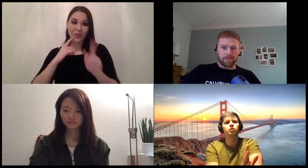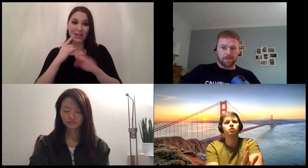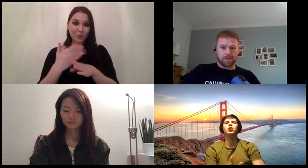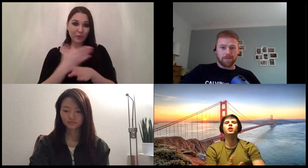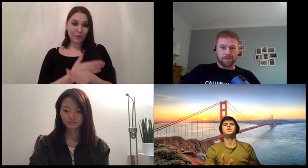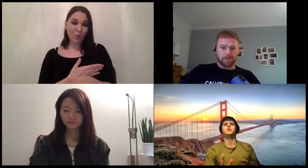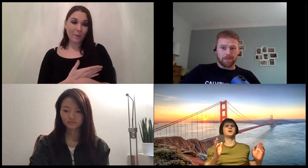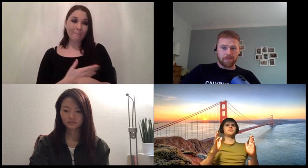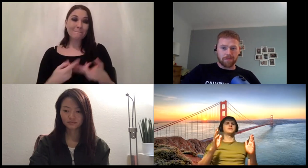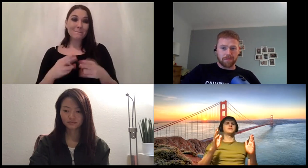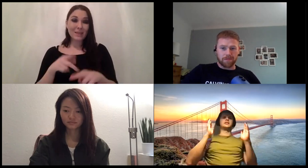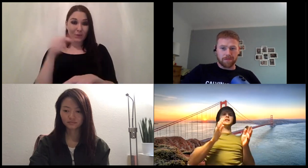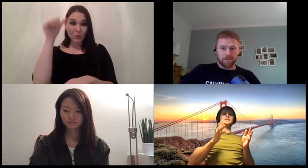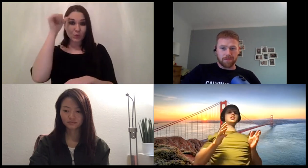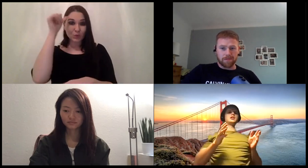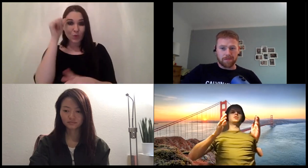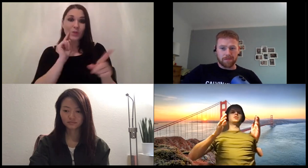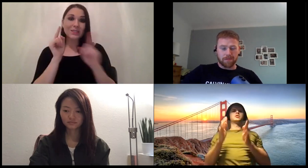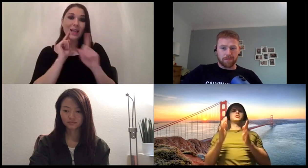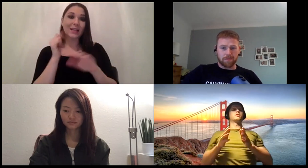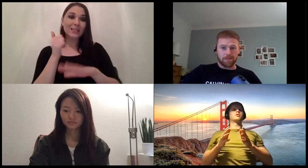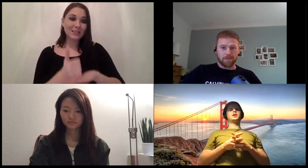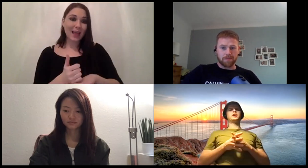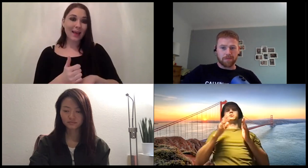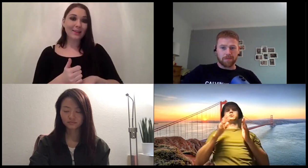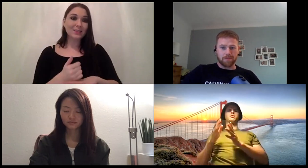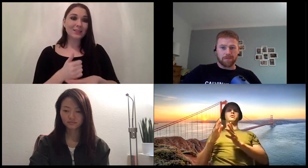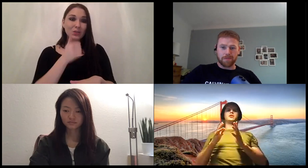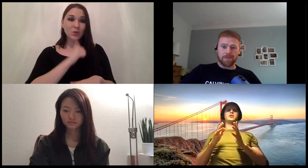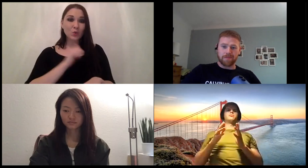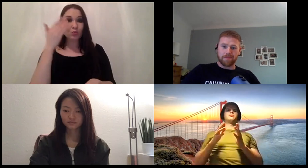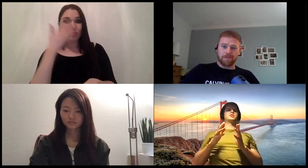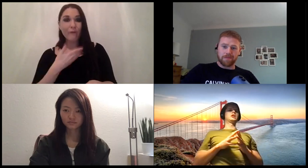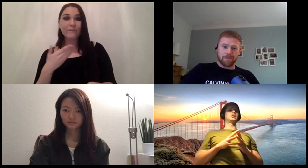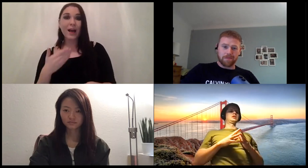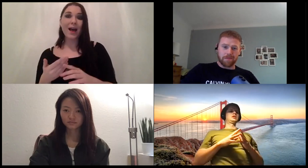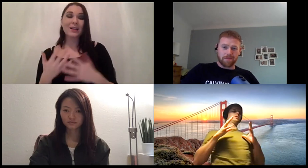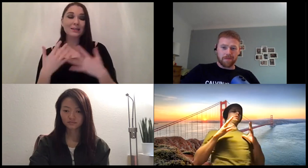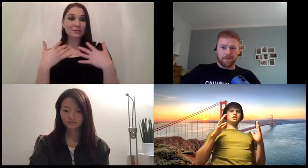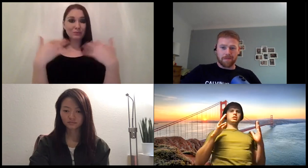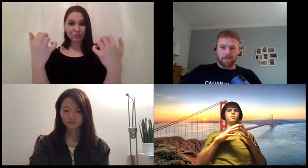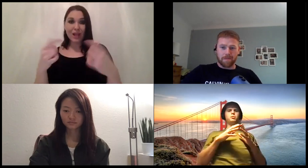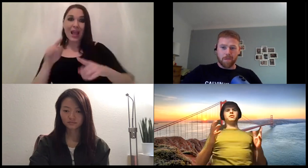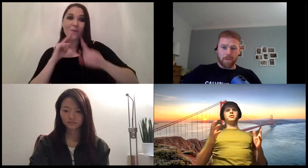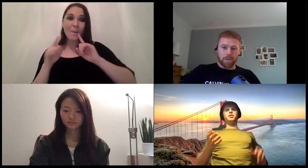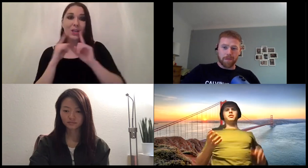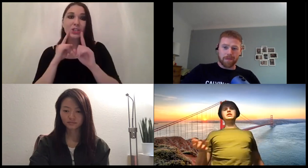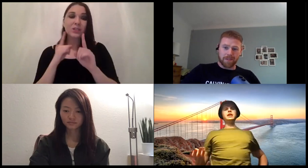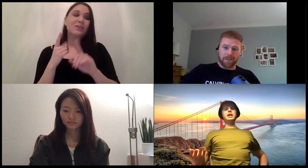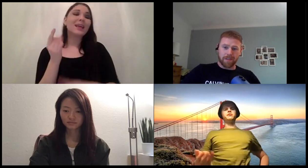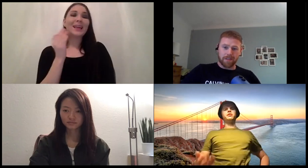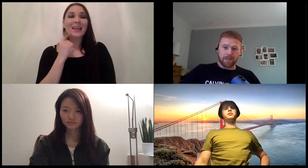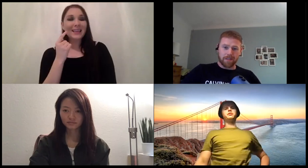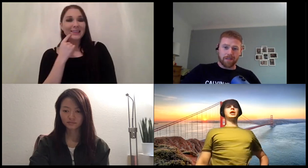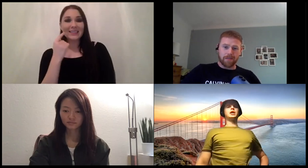know that you have a data set with user profiles with demographic information it will be a very easy game